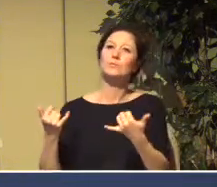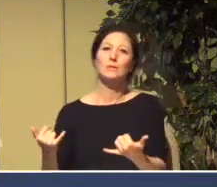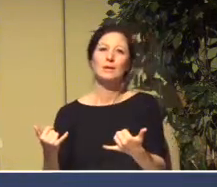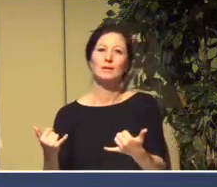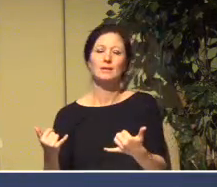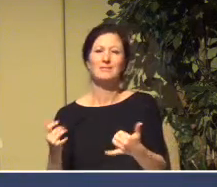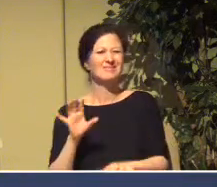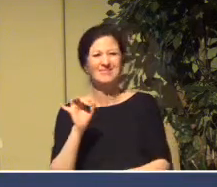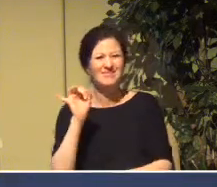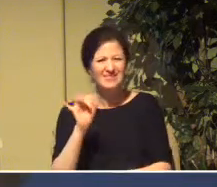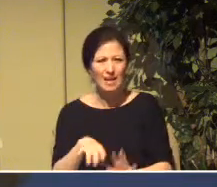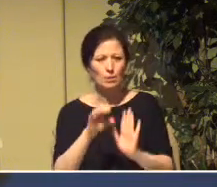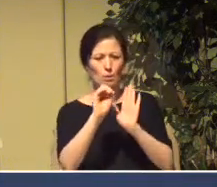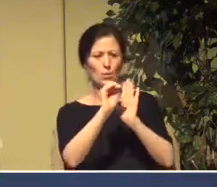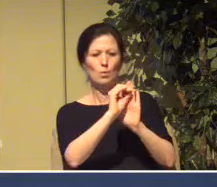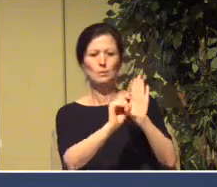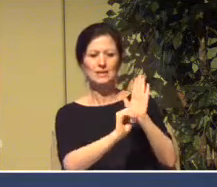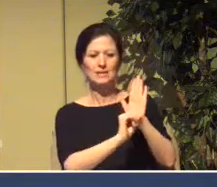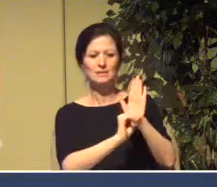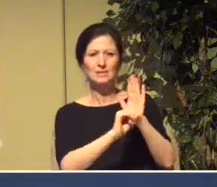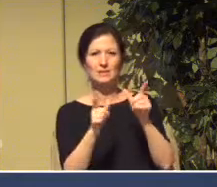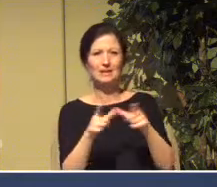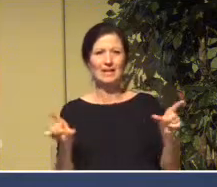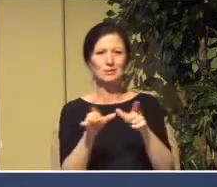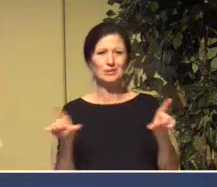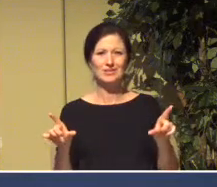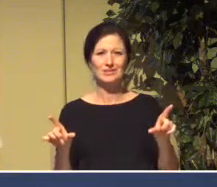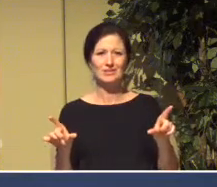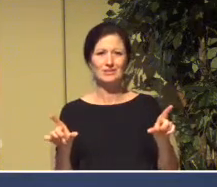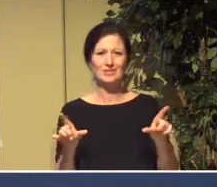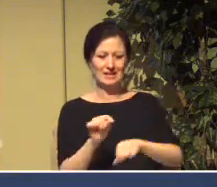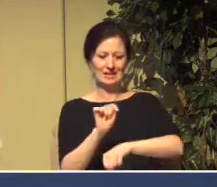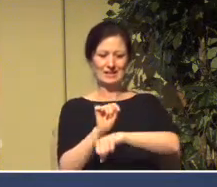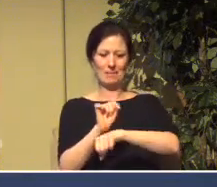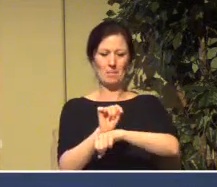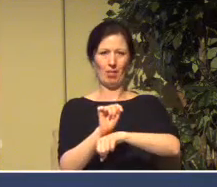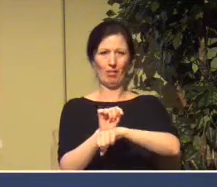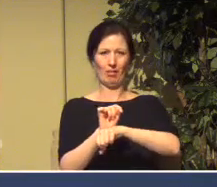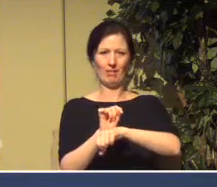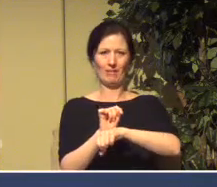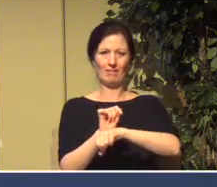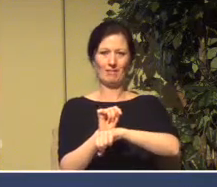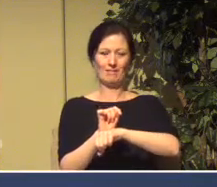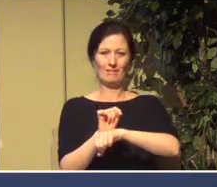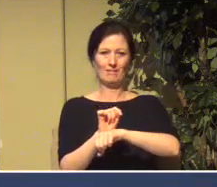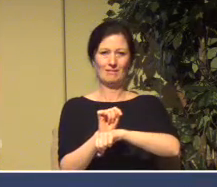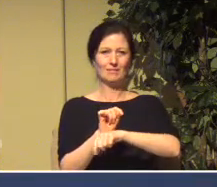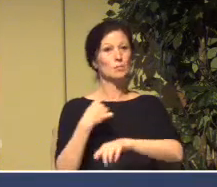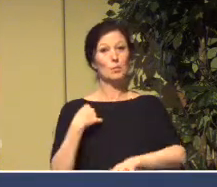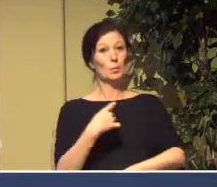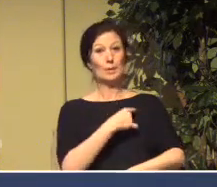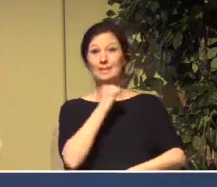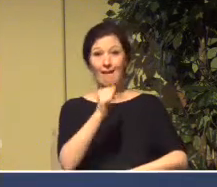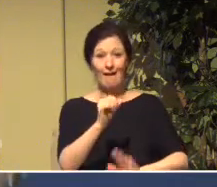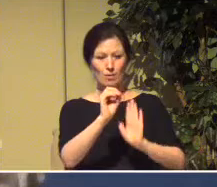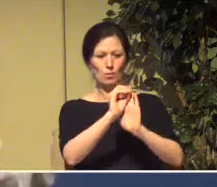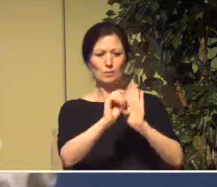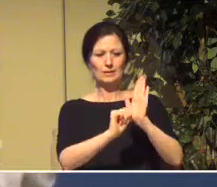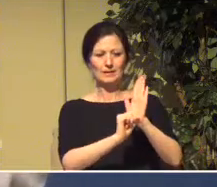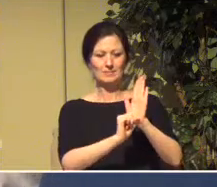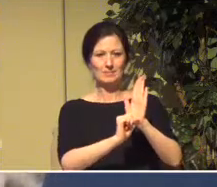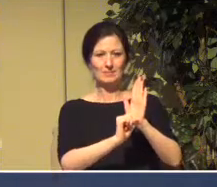That's Old Testament language. It's temple kind of language. But we're not Old Testament people.